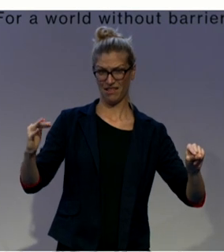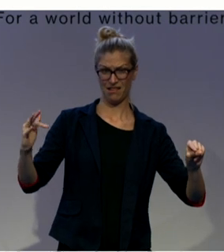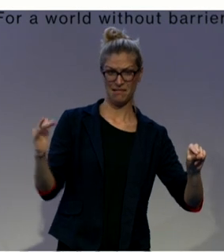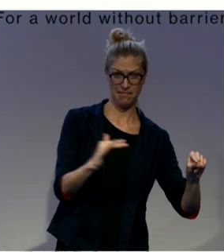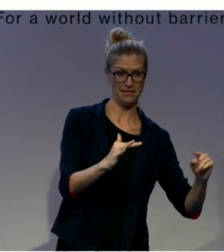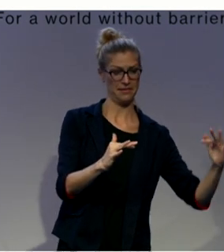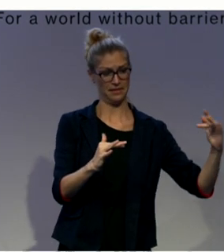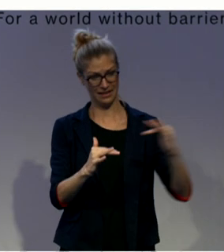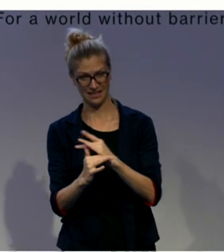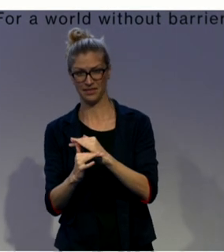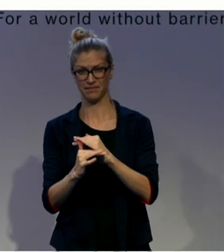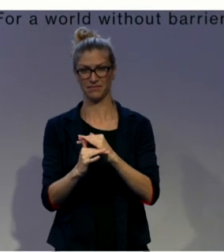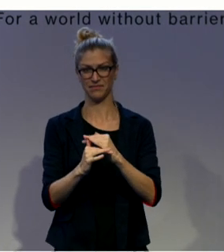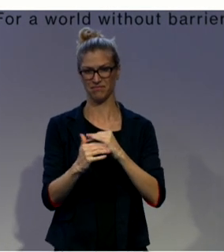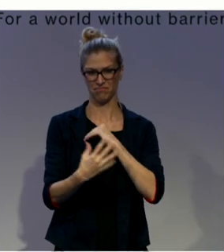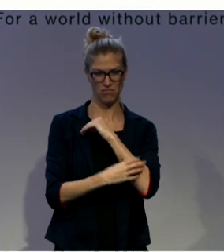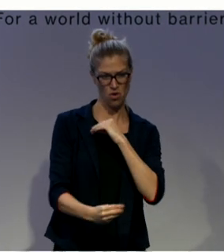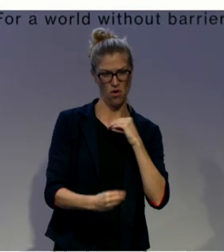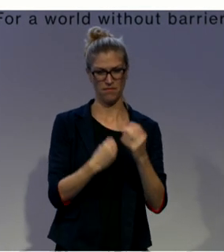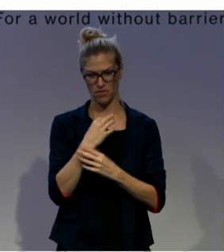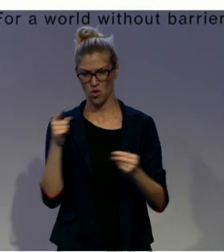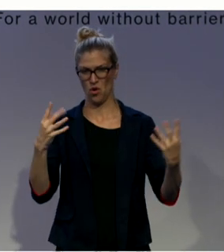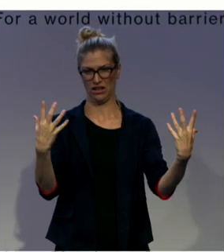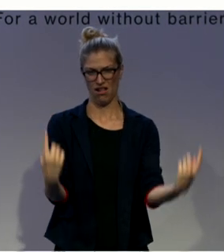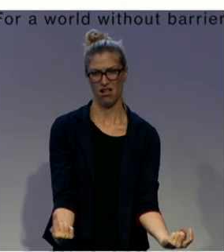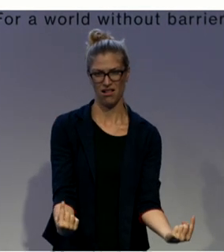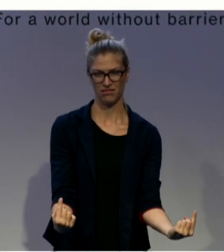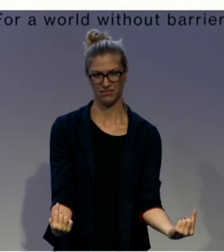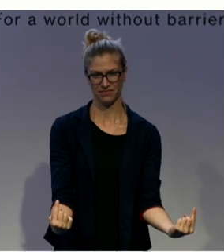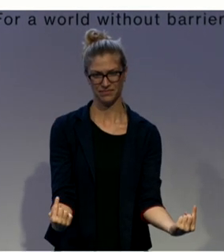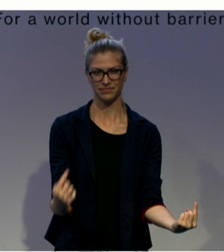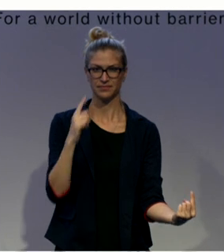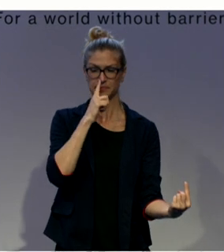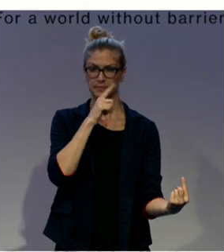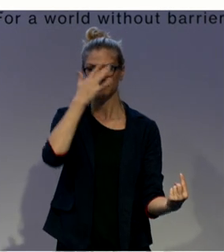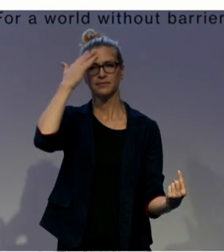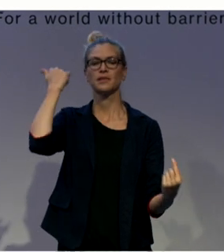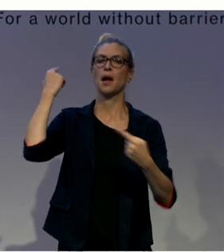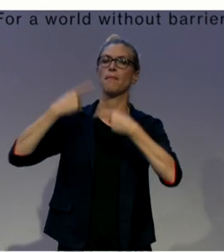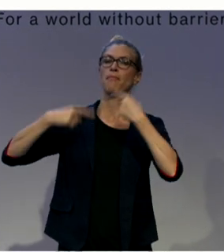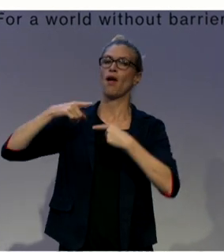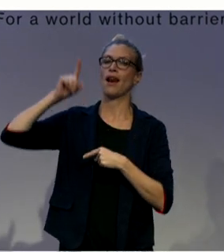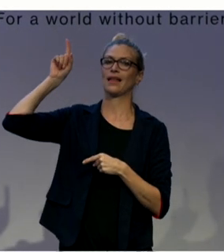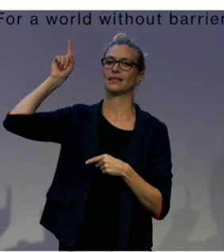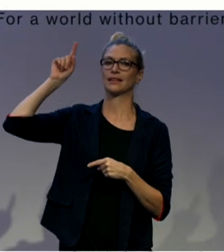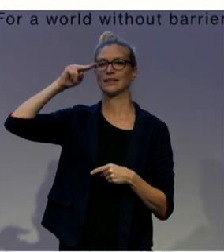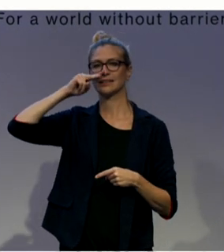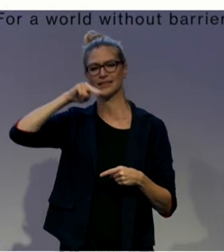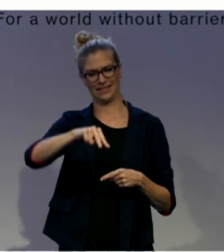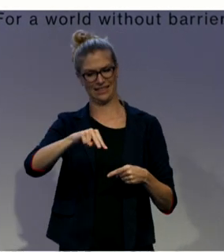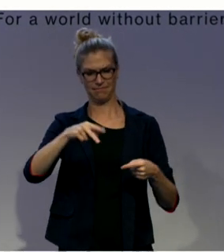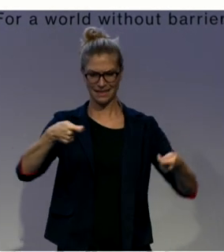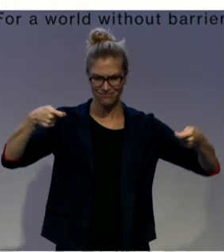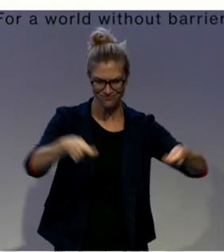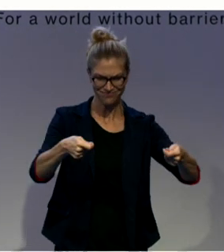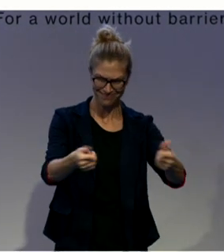living in poverty, should always be considered by policy makers as a necessary investment, never an extra